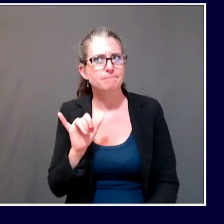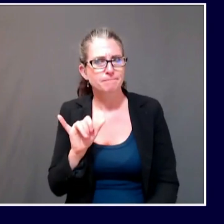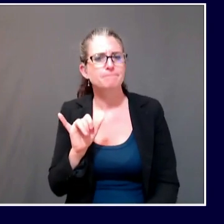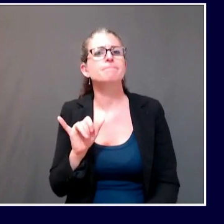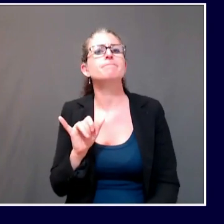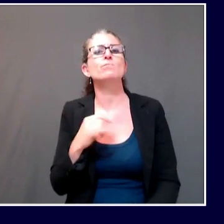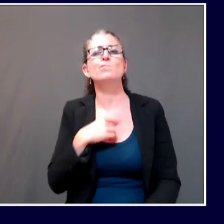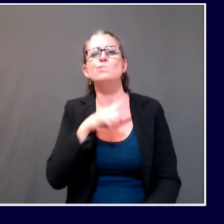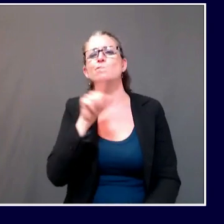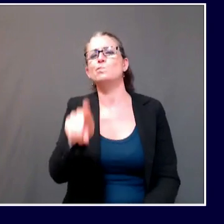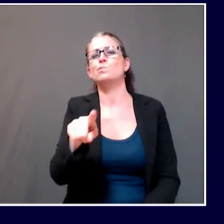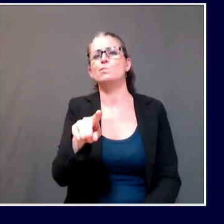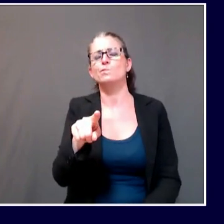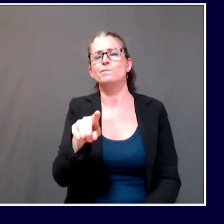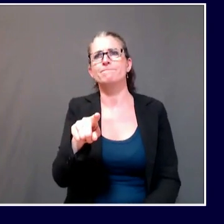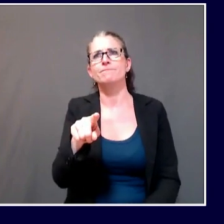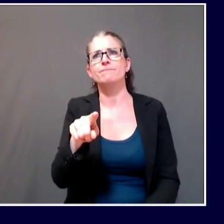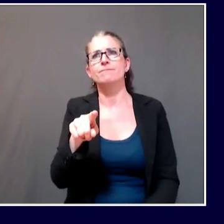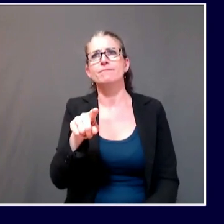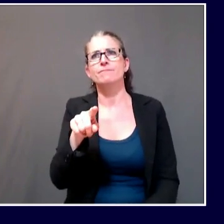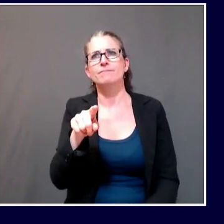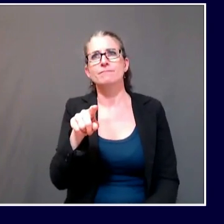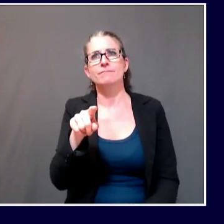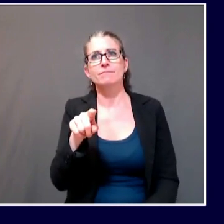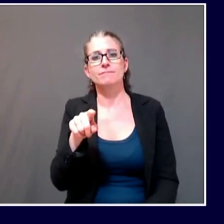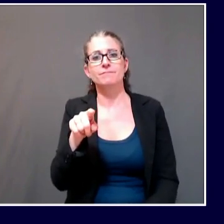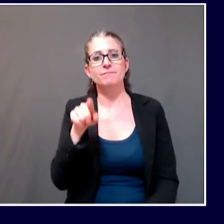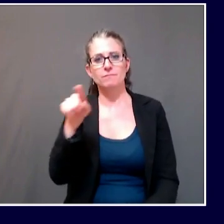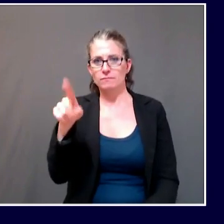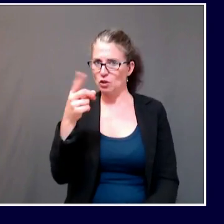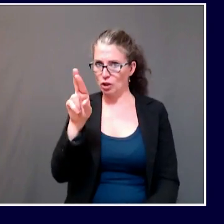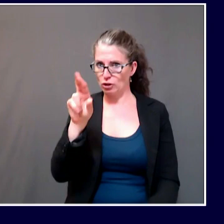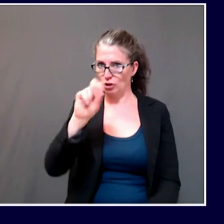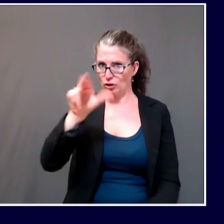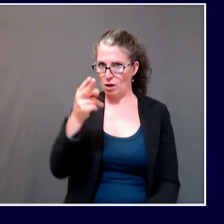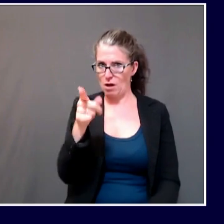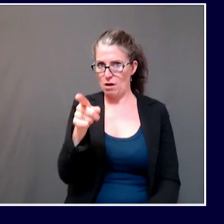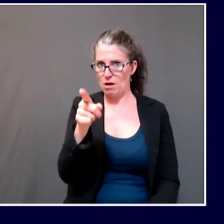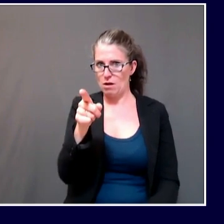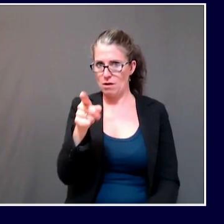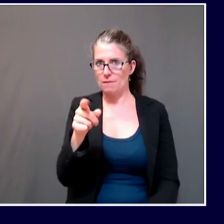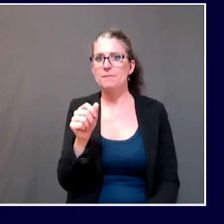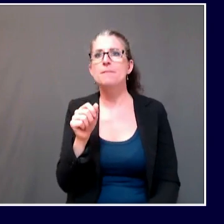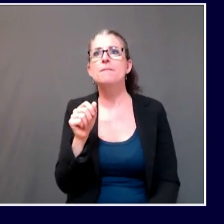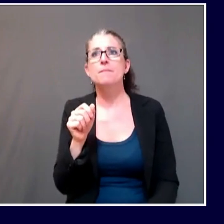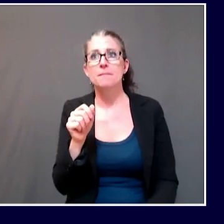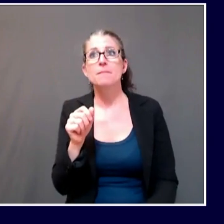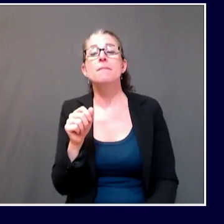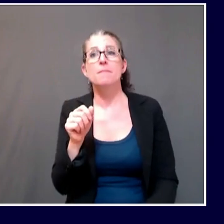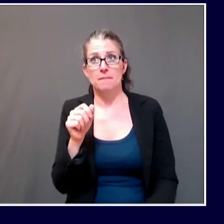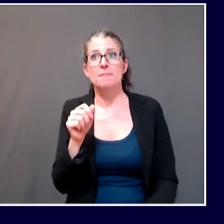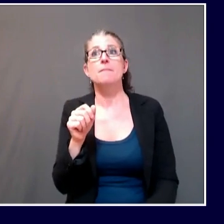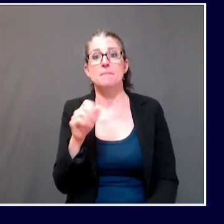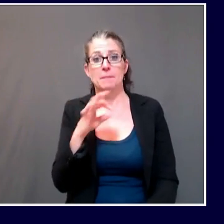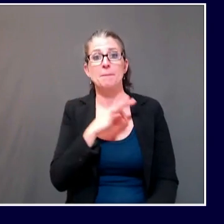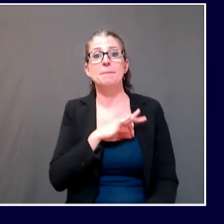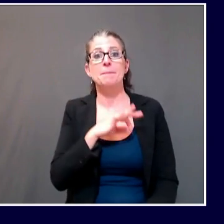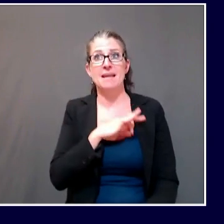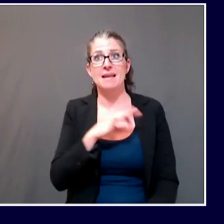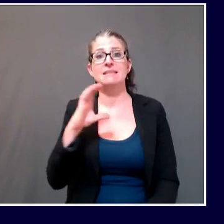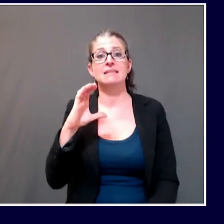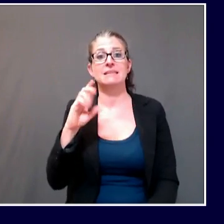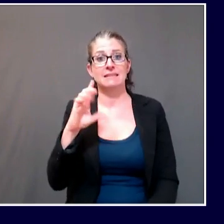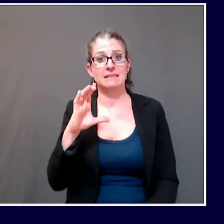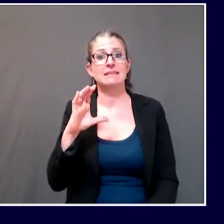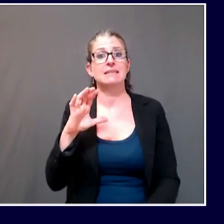other for Governor Mills. For Dr. Shaw, I understand that Maine CDC is still early in its investigation, but based on